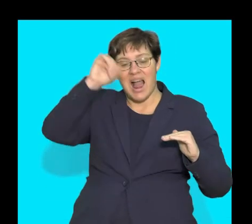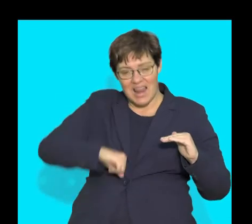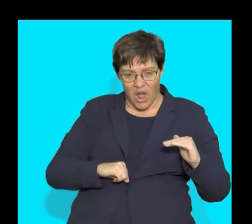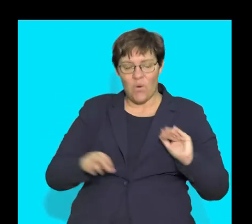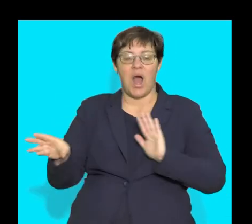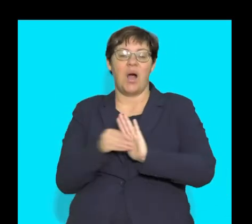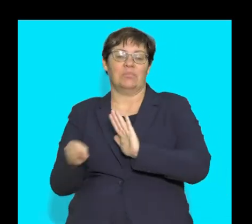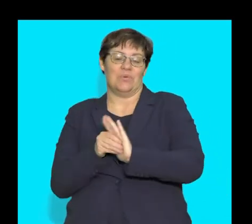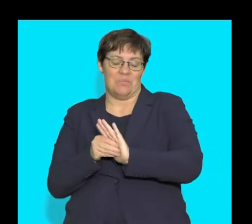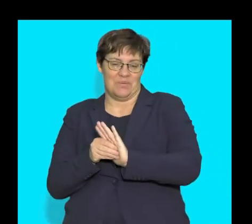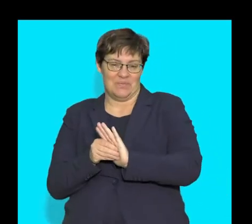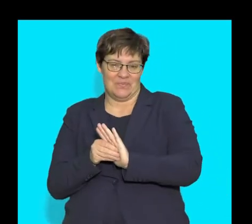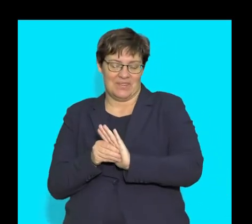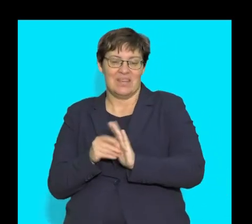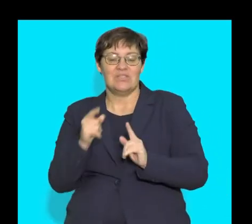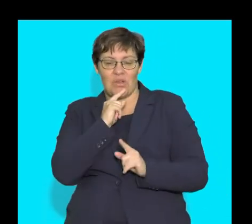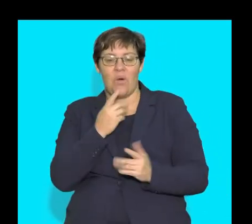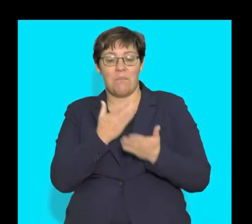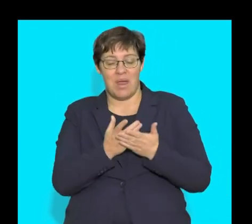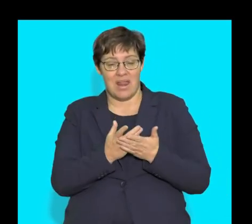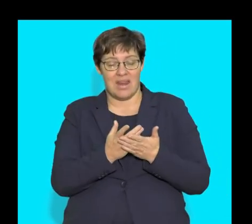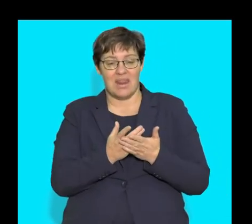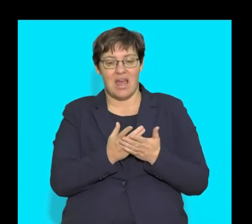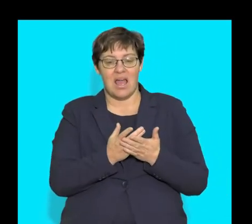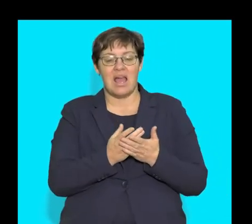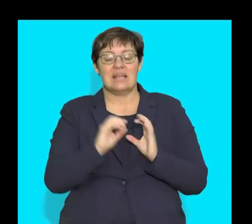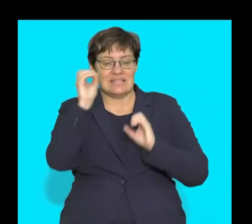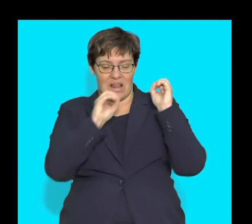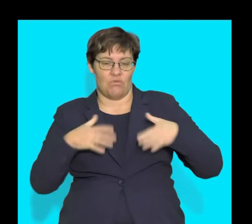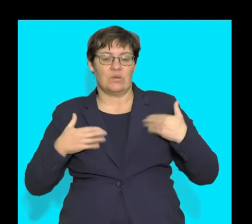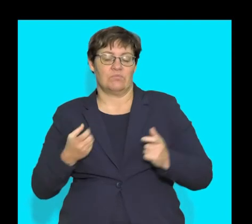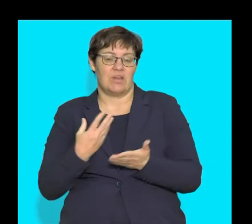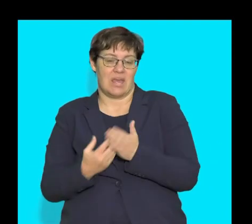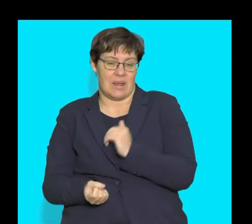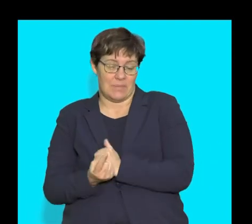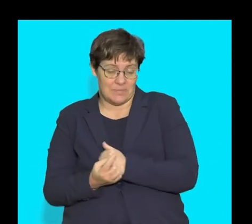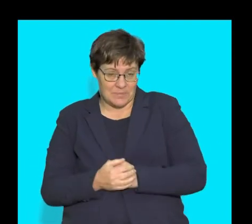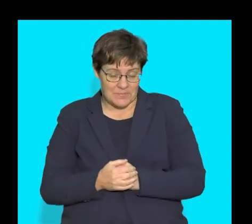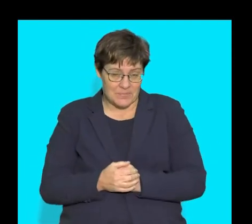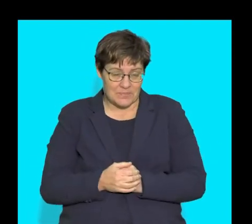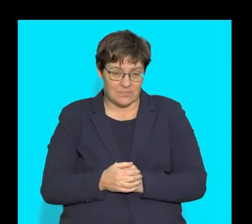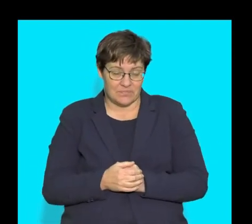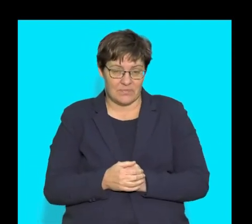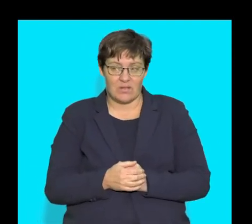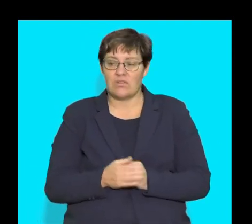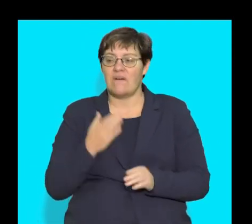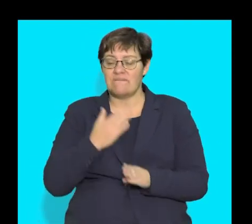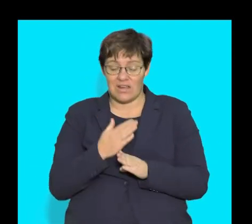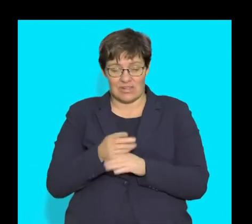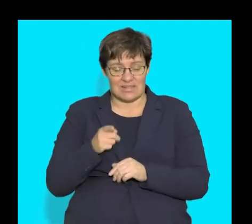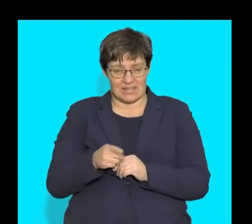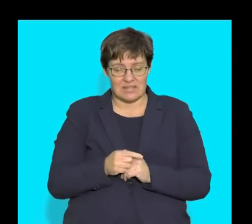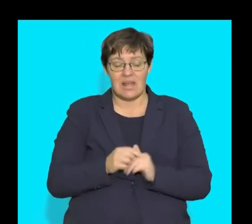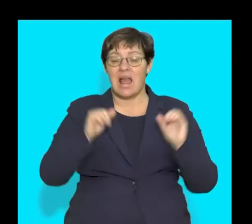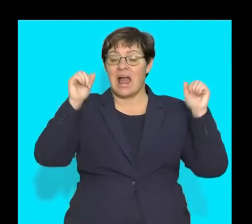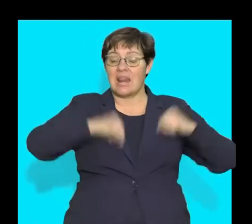for the cells to absorb the glucose so that it can be used for cellular respiration. So, that would be the function of